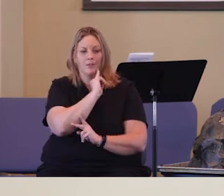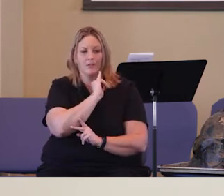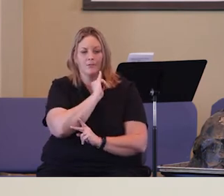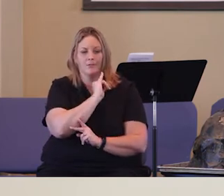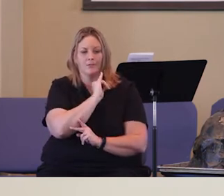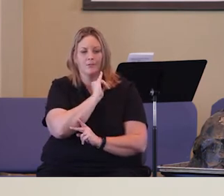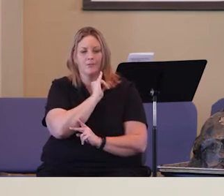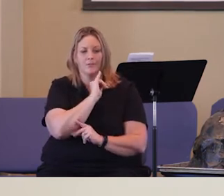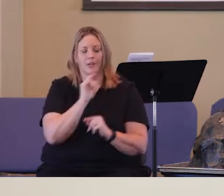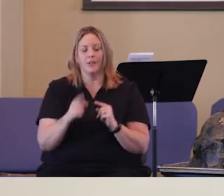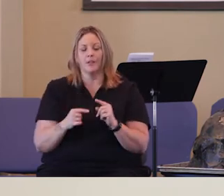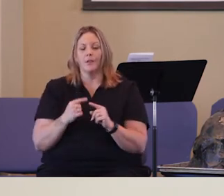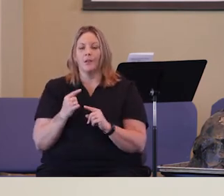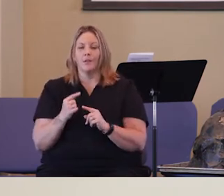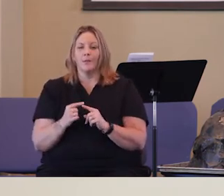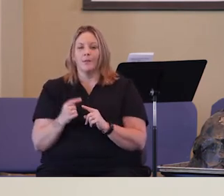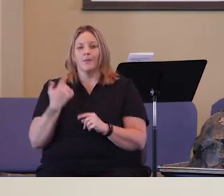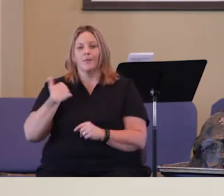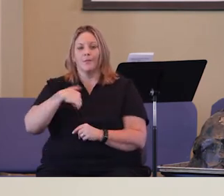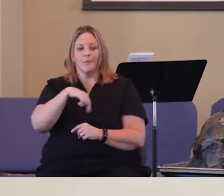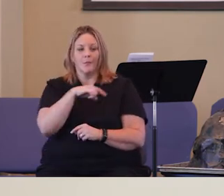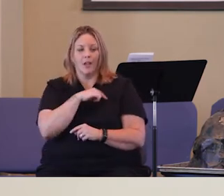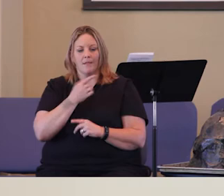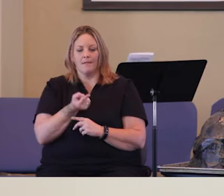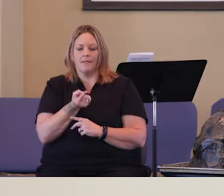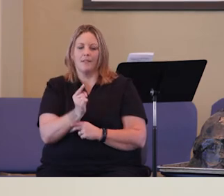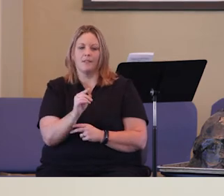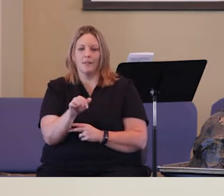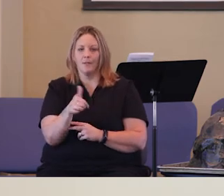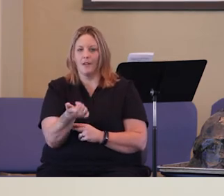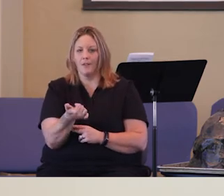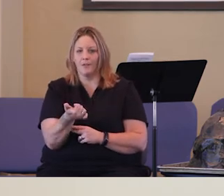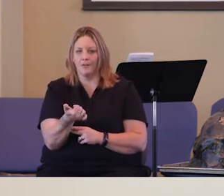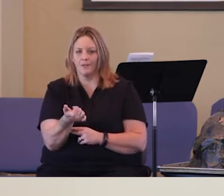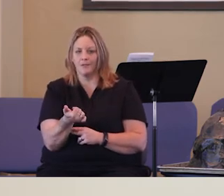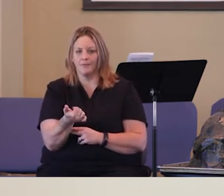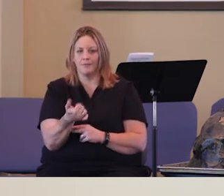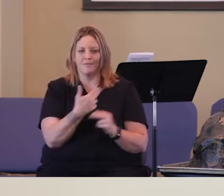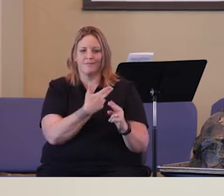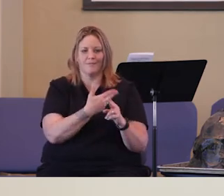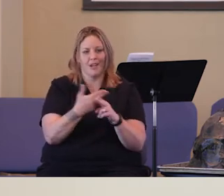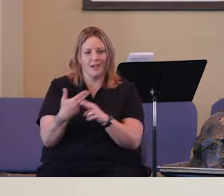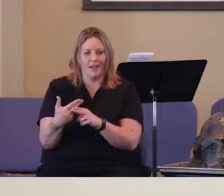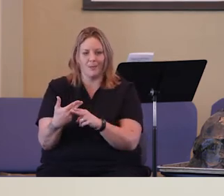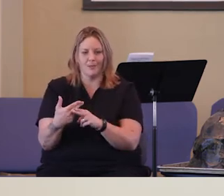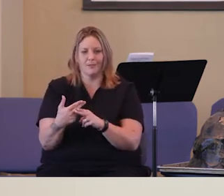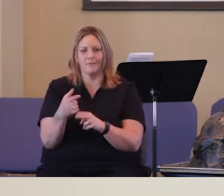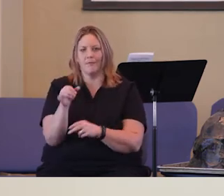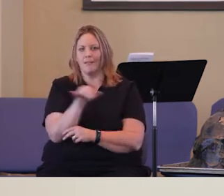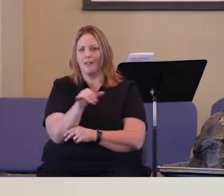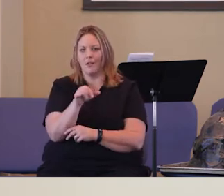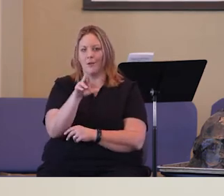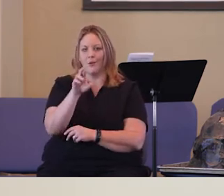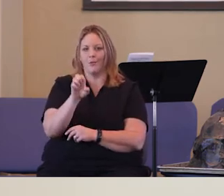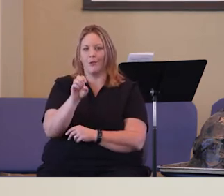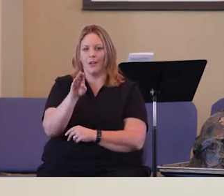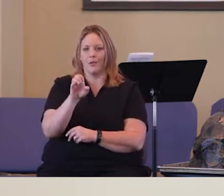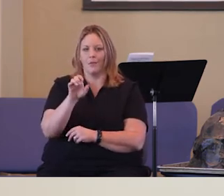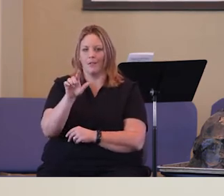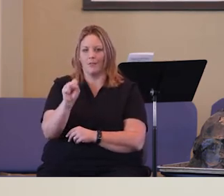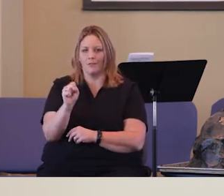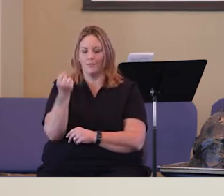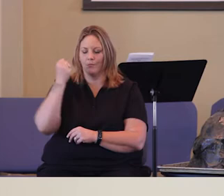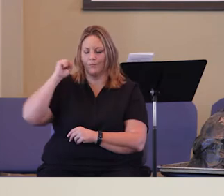And so when we turn to insulting others, you rebels, how